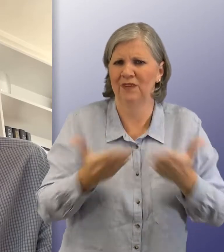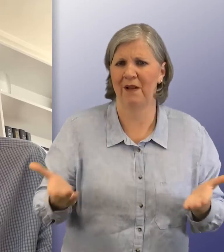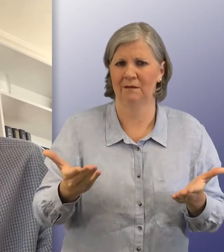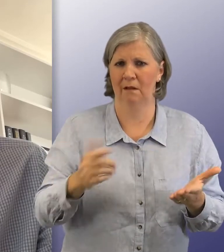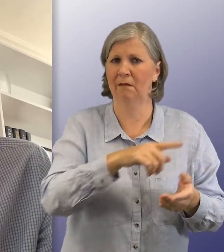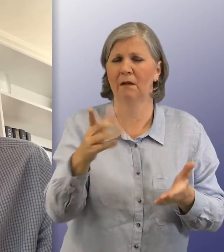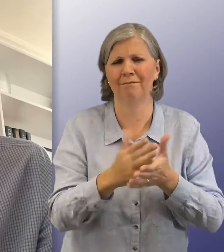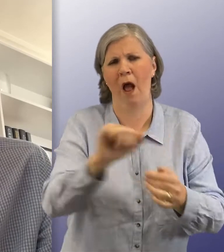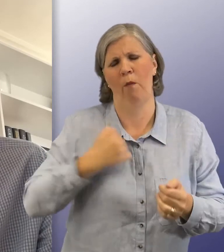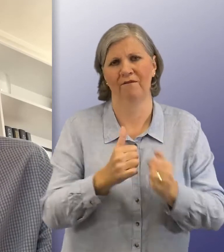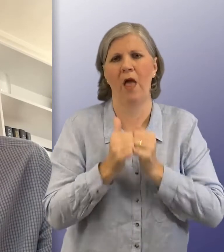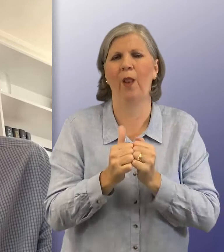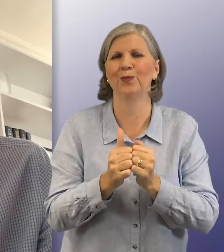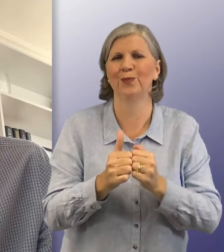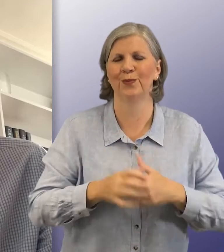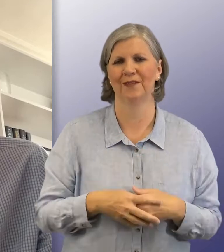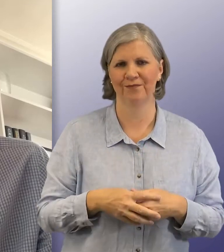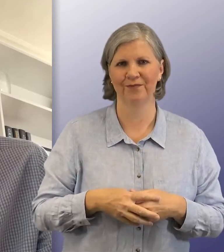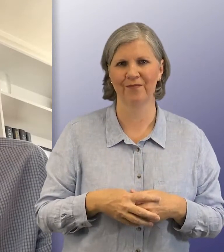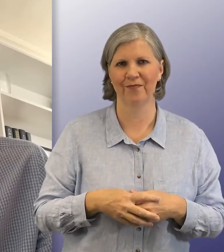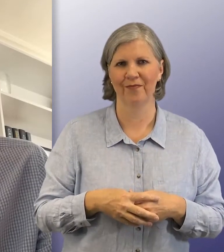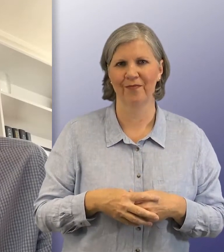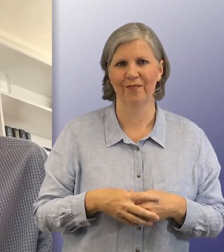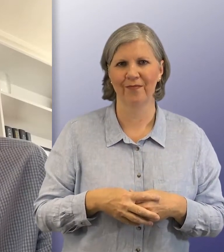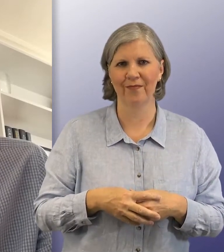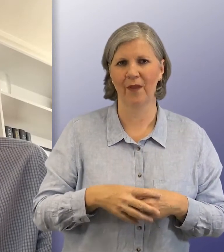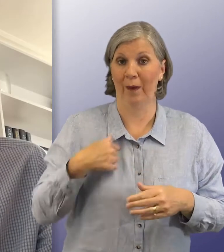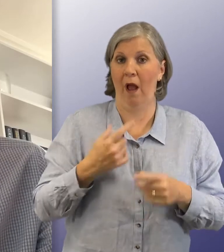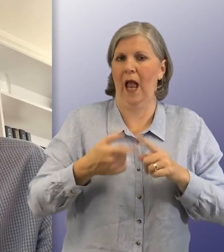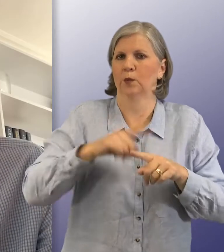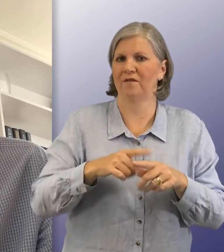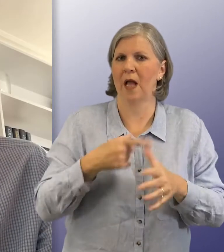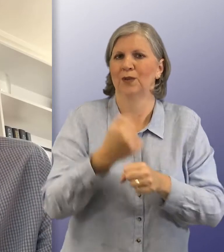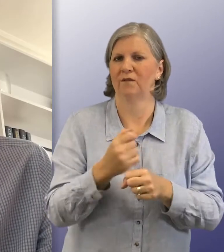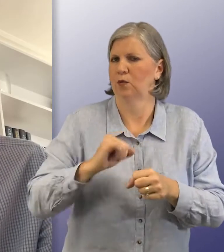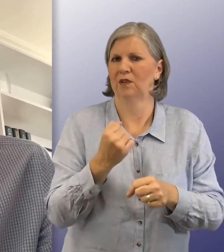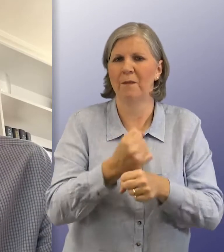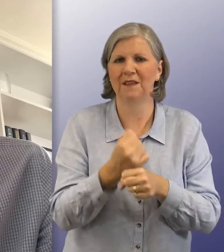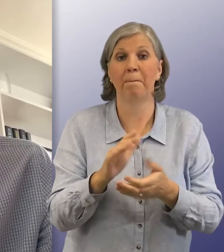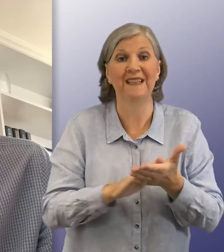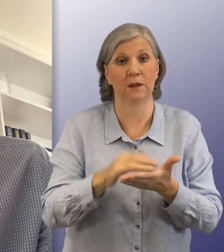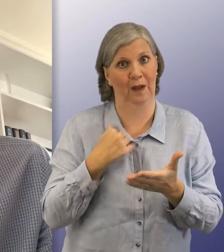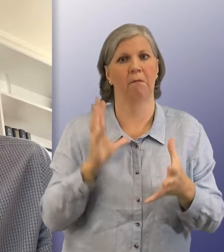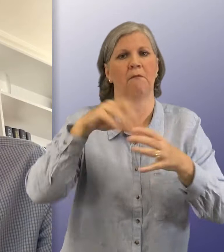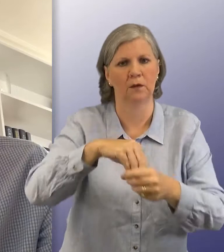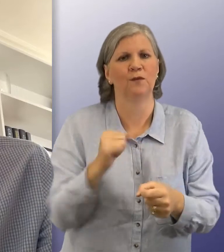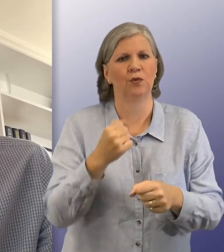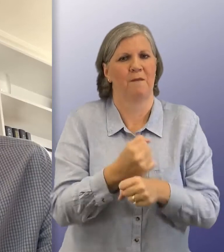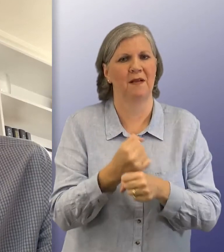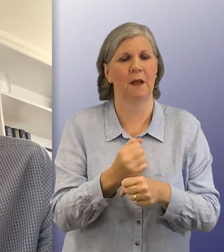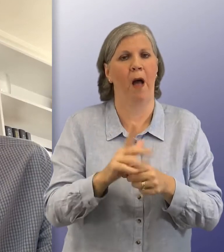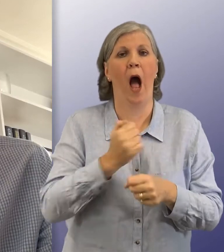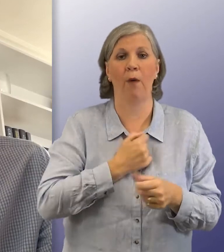respect. That's why those are our values. We are an executive agency of the Scottish Government which means we are part of the